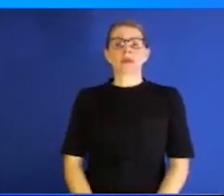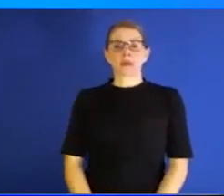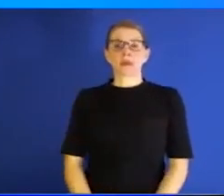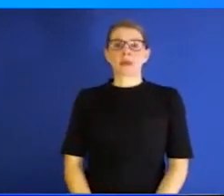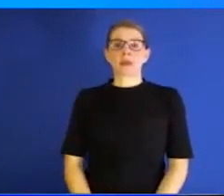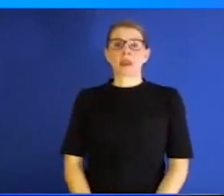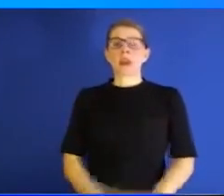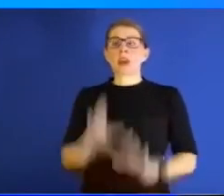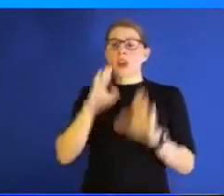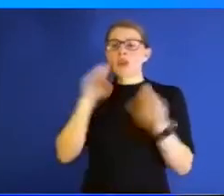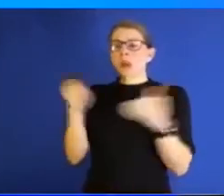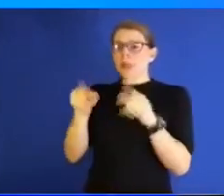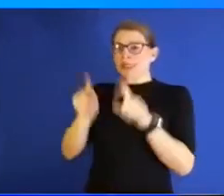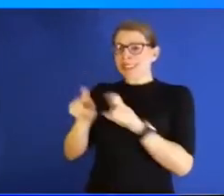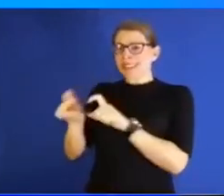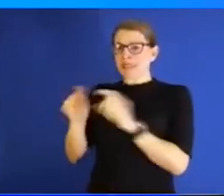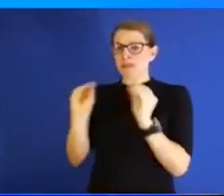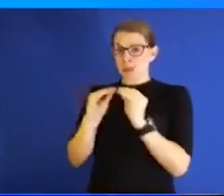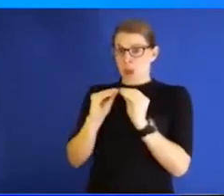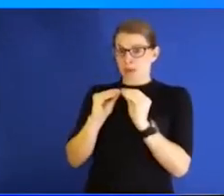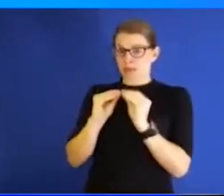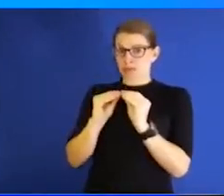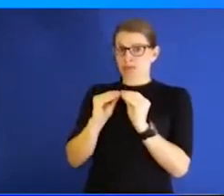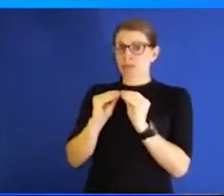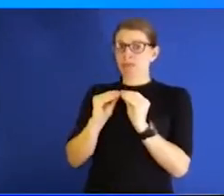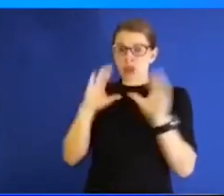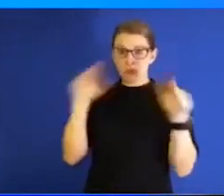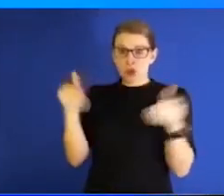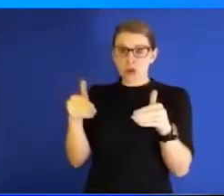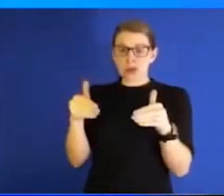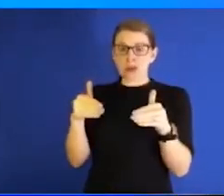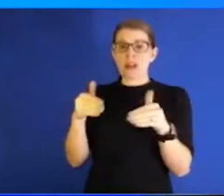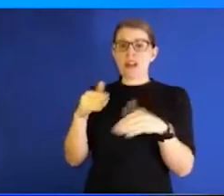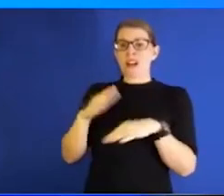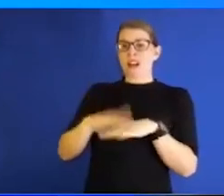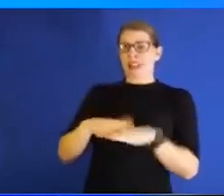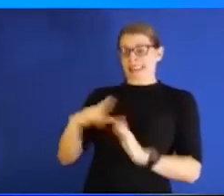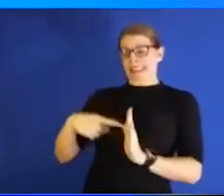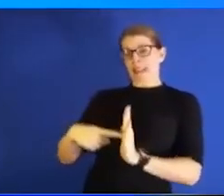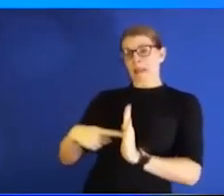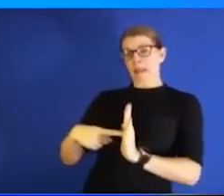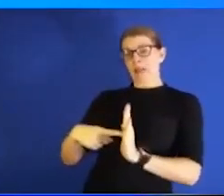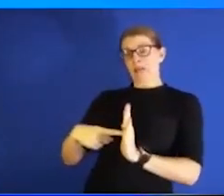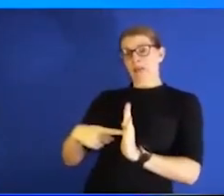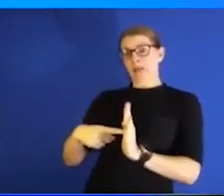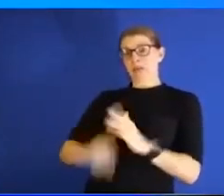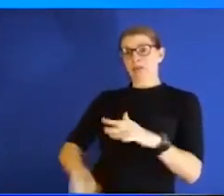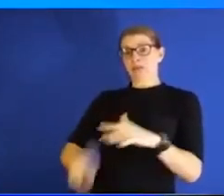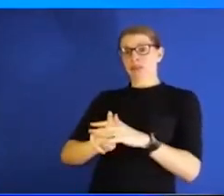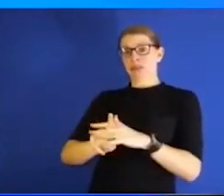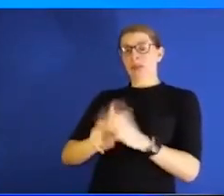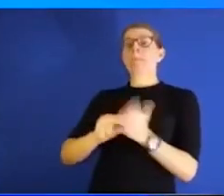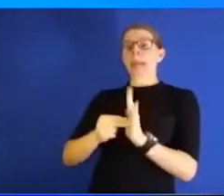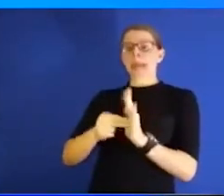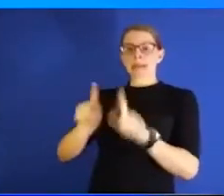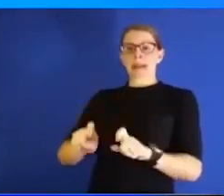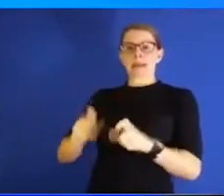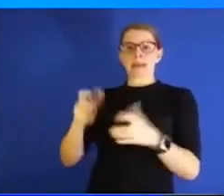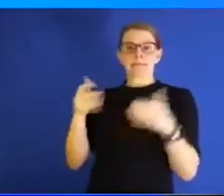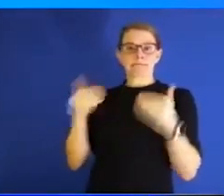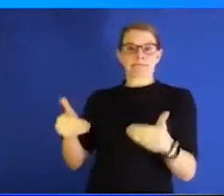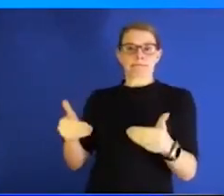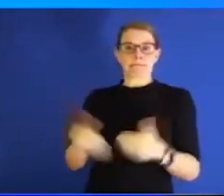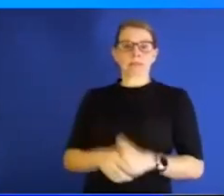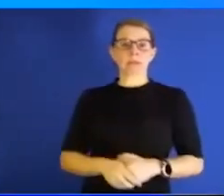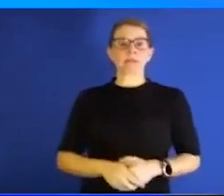testing this go around and really focused very much more on the symptomatic side of things and for a little bit had some